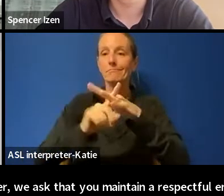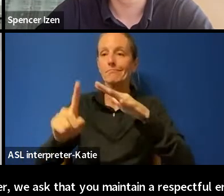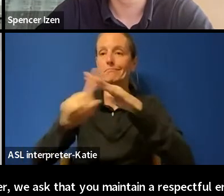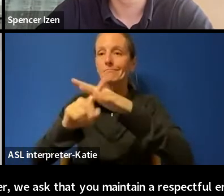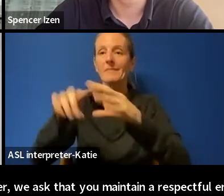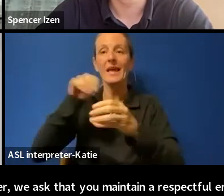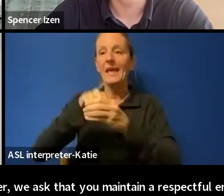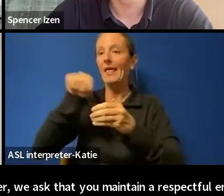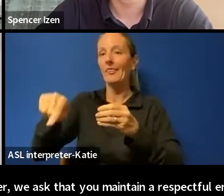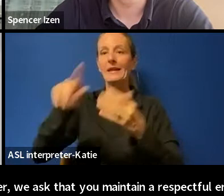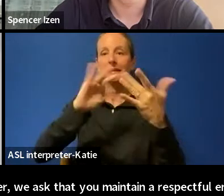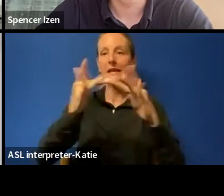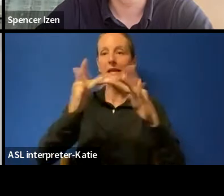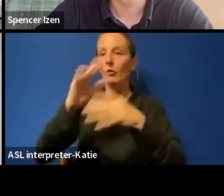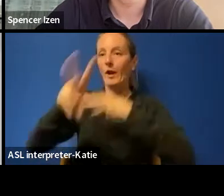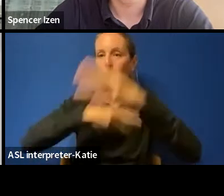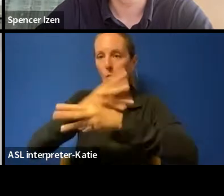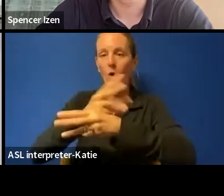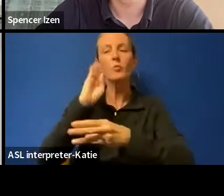them as quickly as we can.